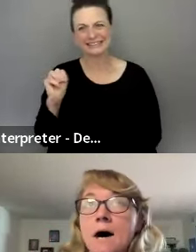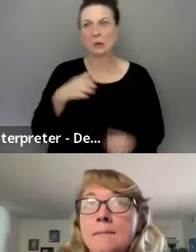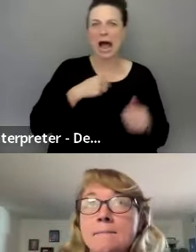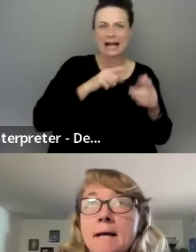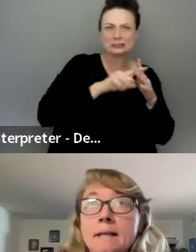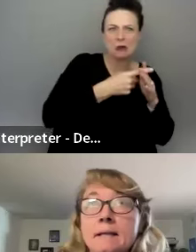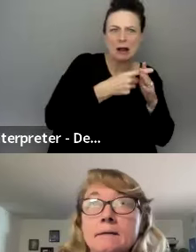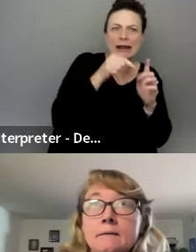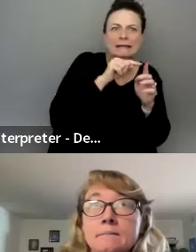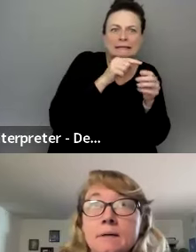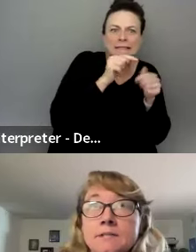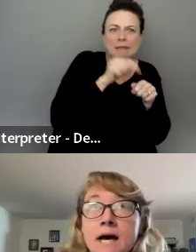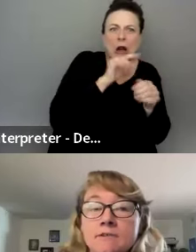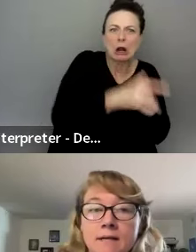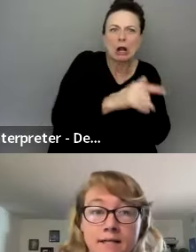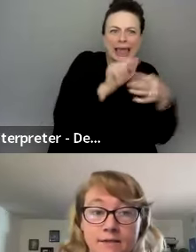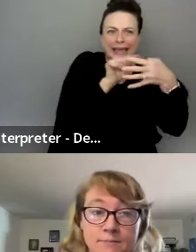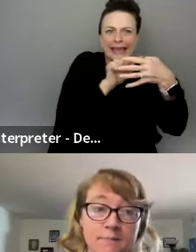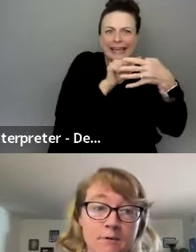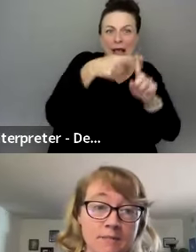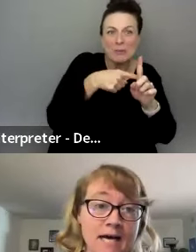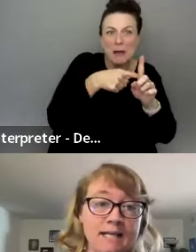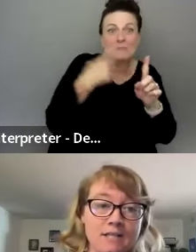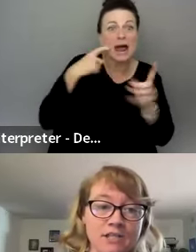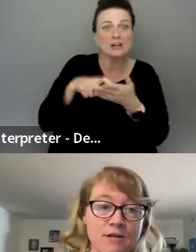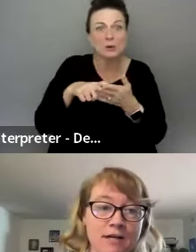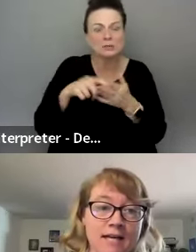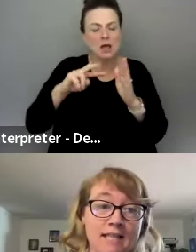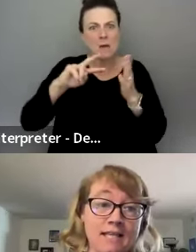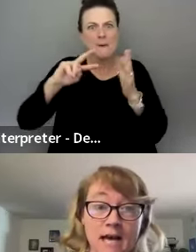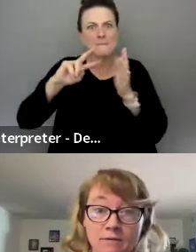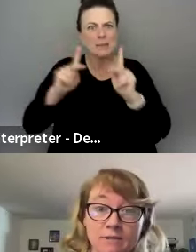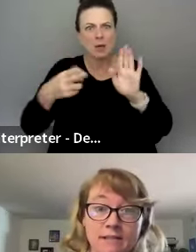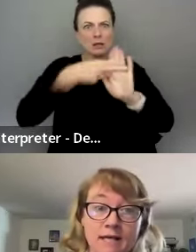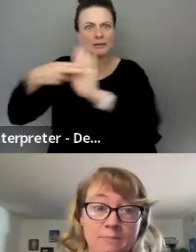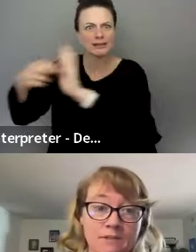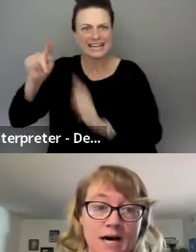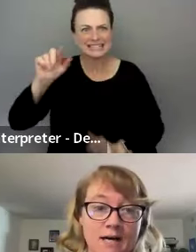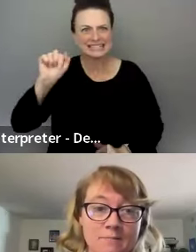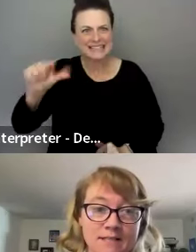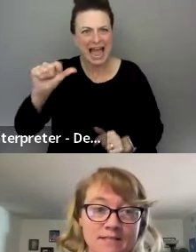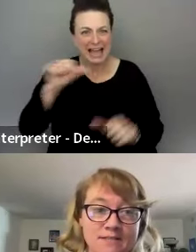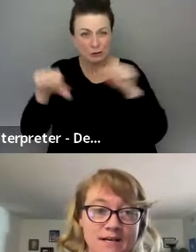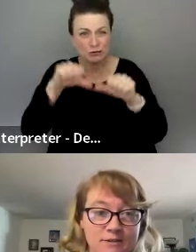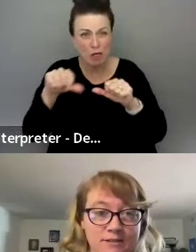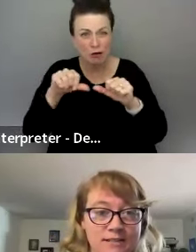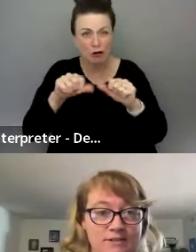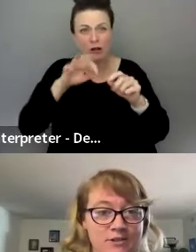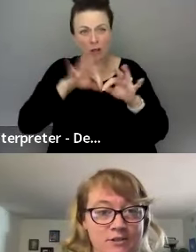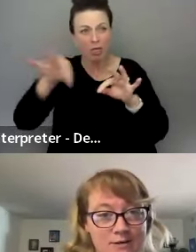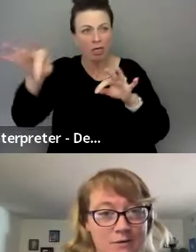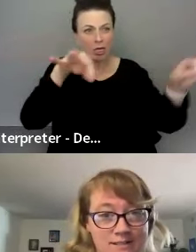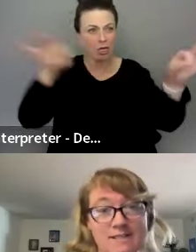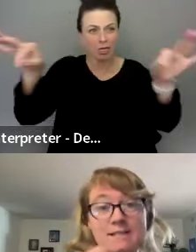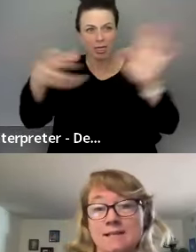Um, and posts after mine, I noticed people were tagging each other. And I think that really helped a lot because not only